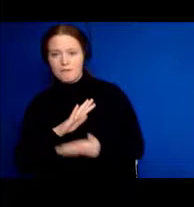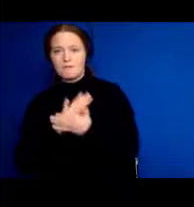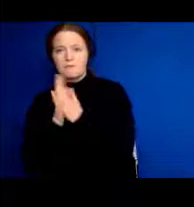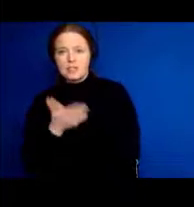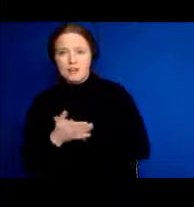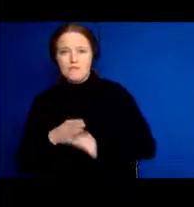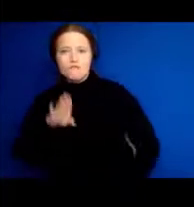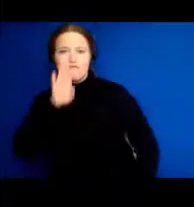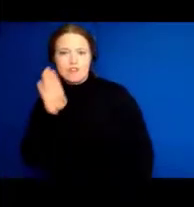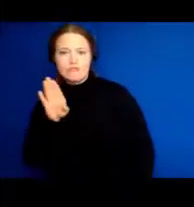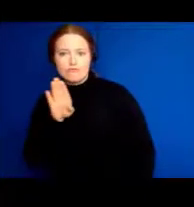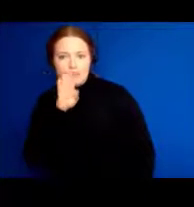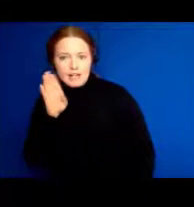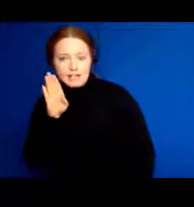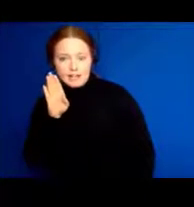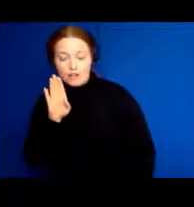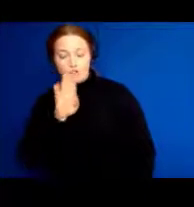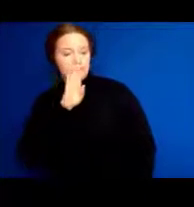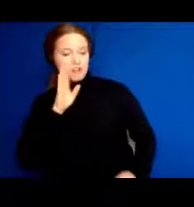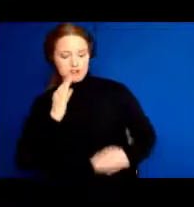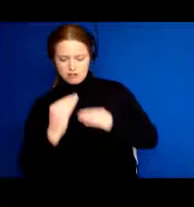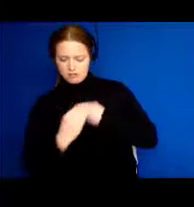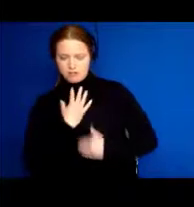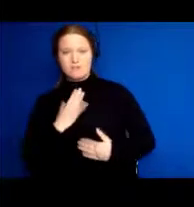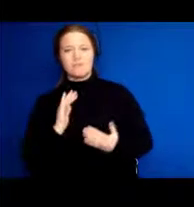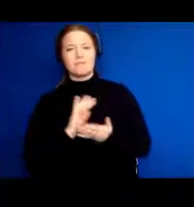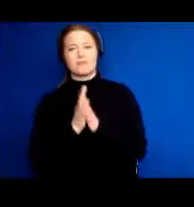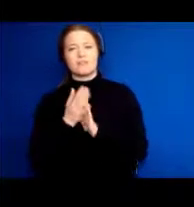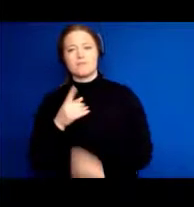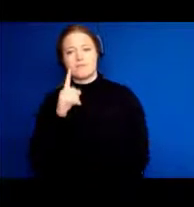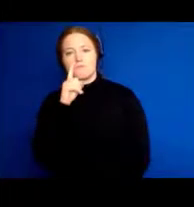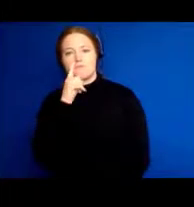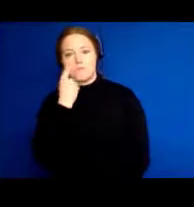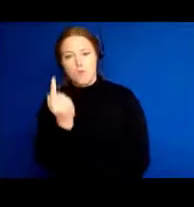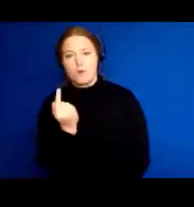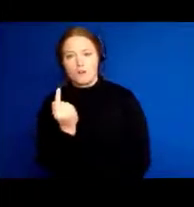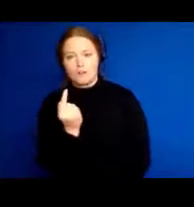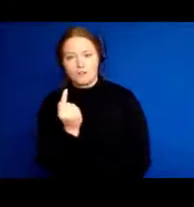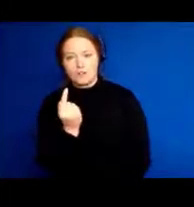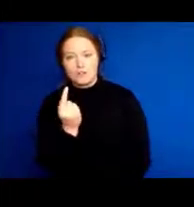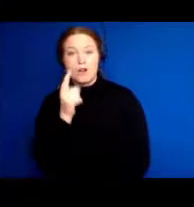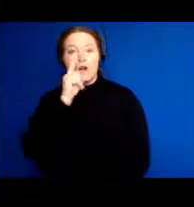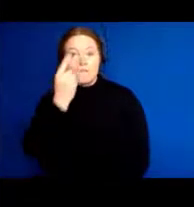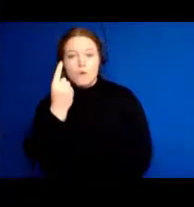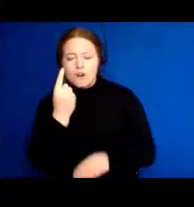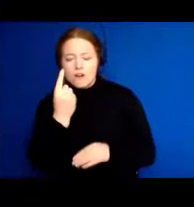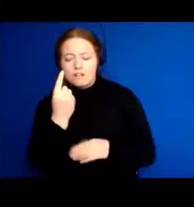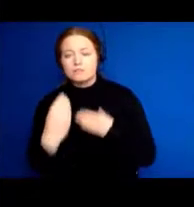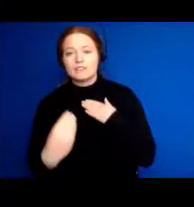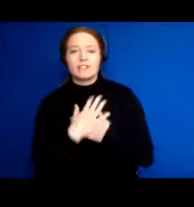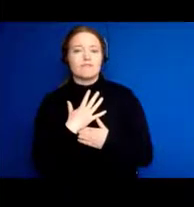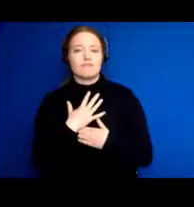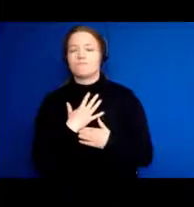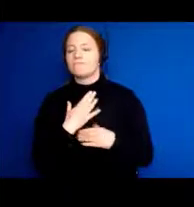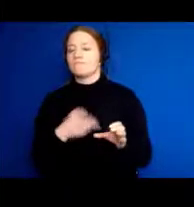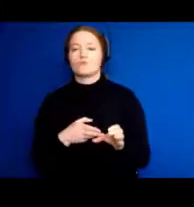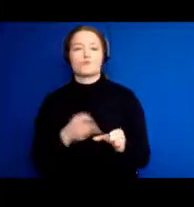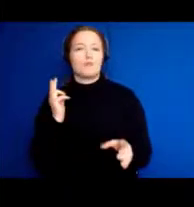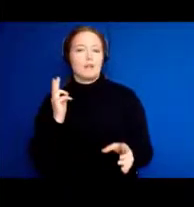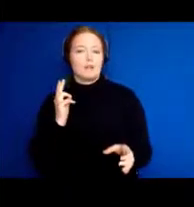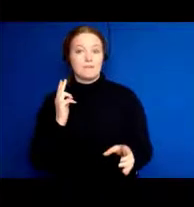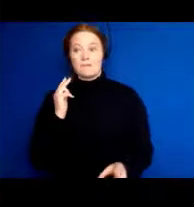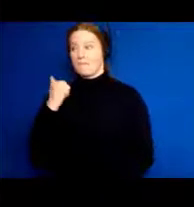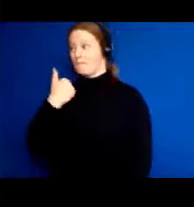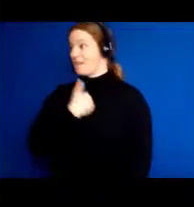you get bored. Your brain starts to tune out. When you get bored, you quit. And then she said, but I didn't quit